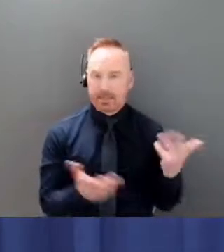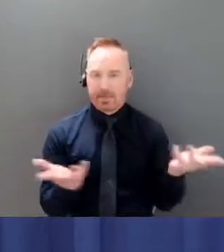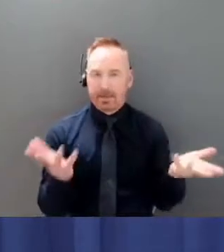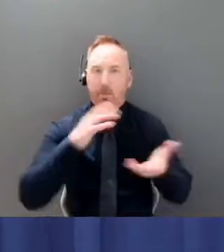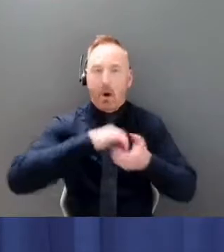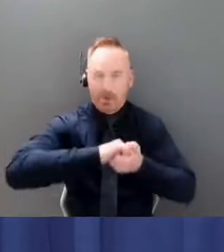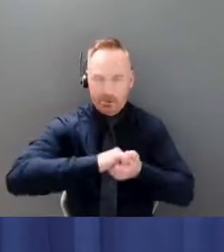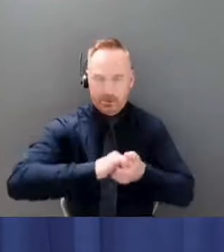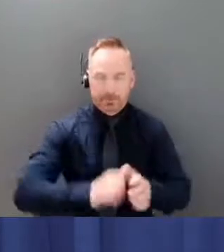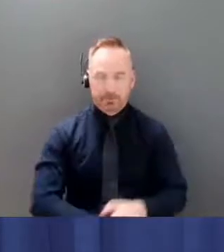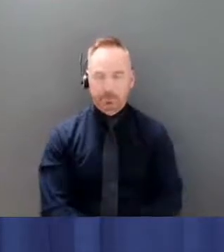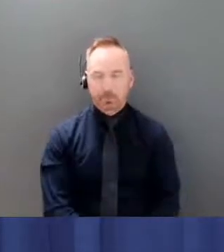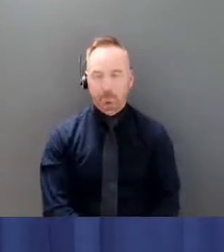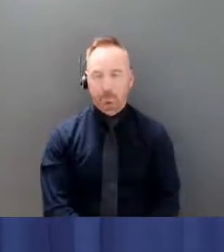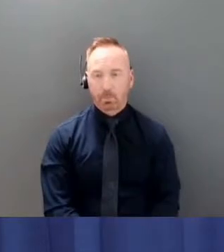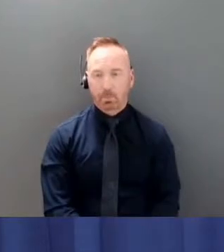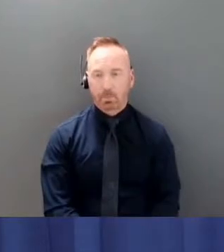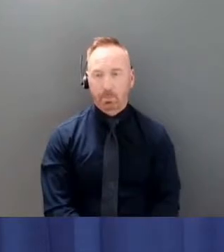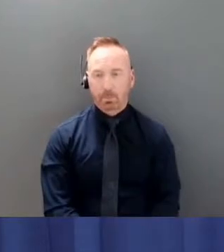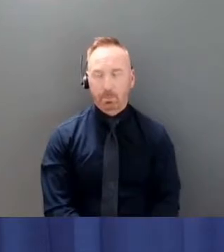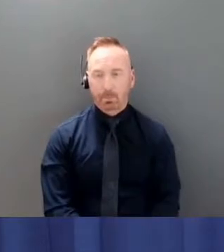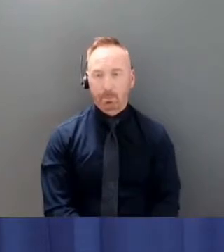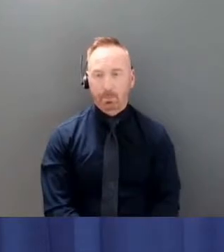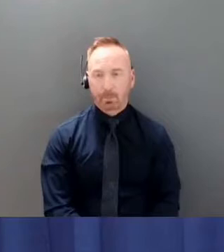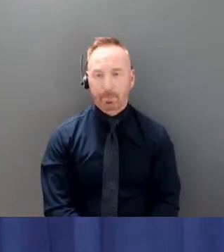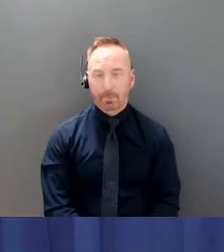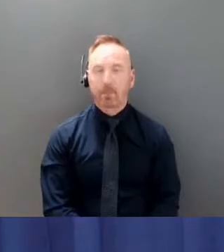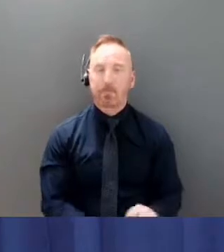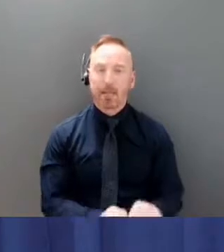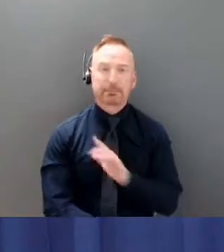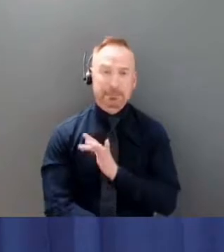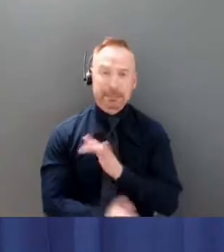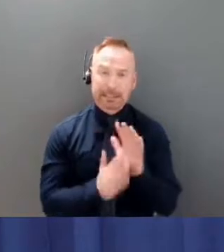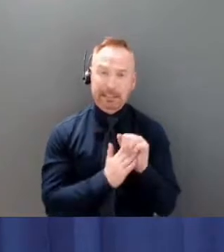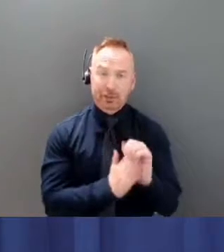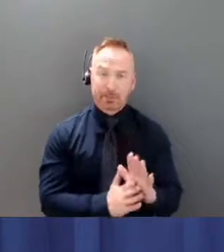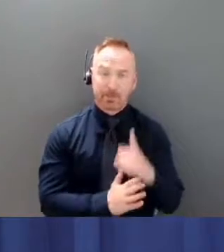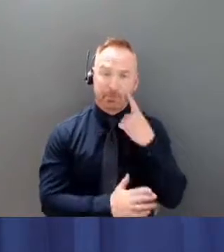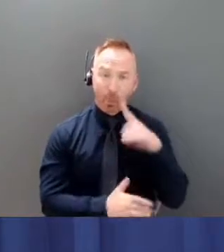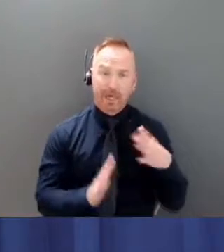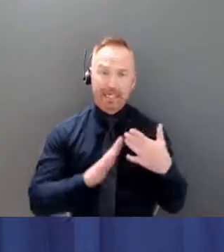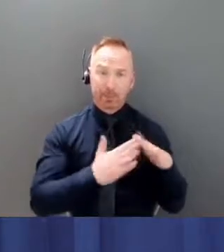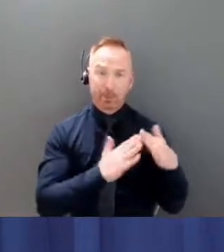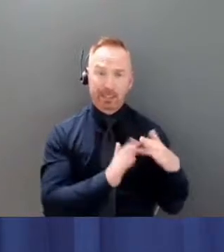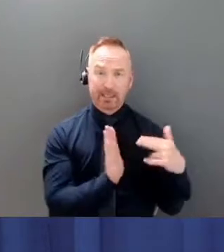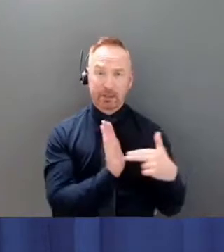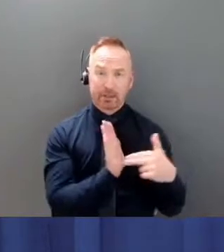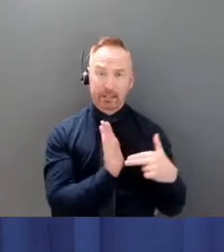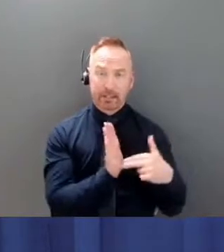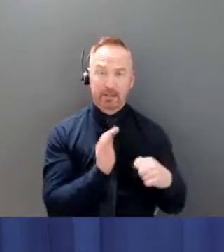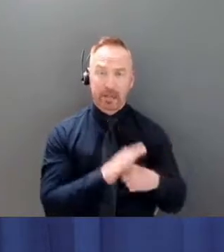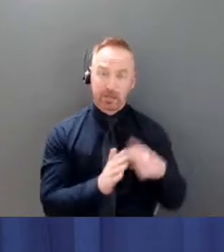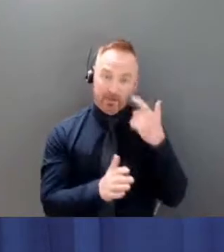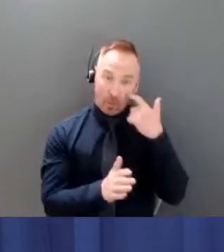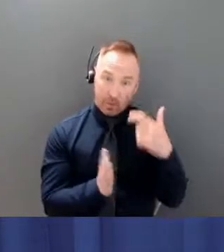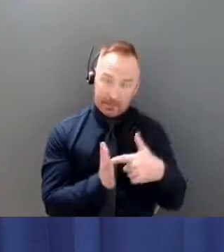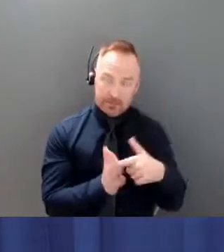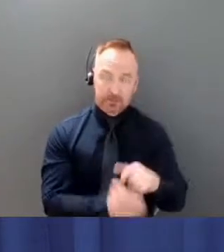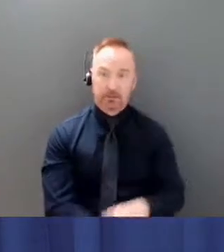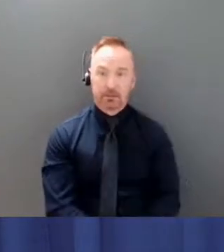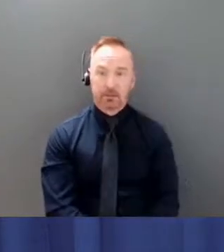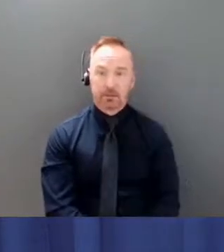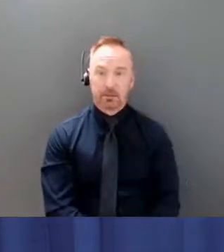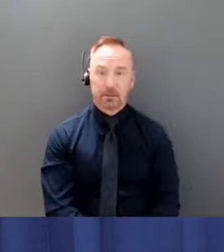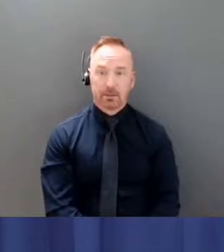as well. And I think the amazing leadership in community nursing that we have we have seen to organize that